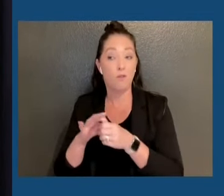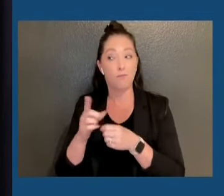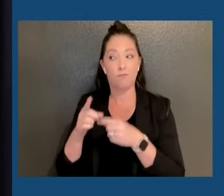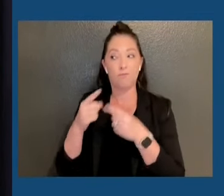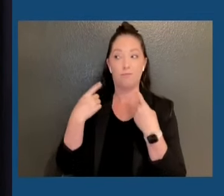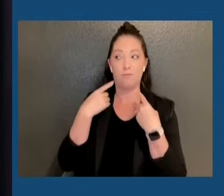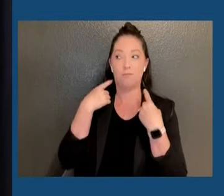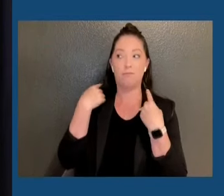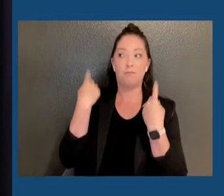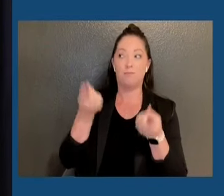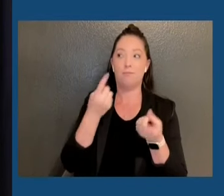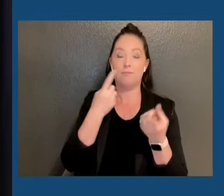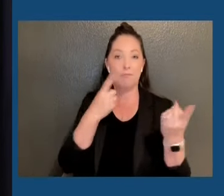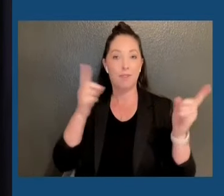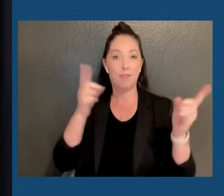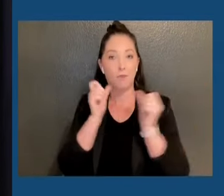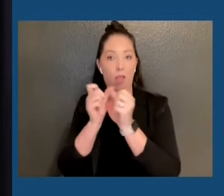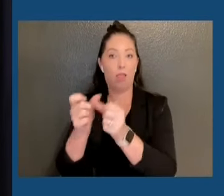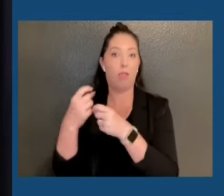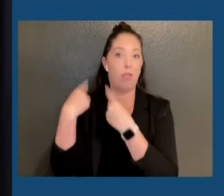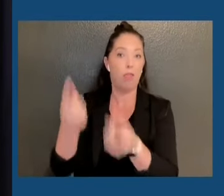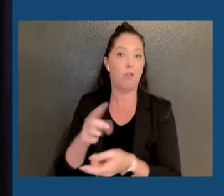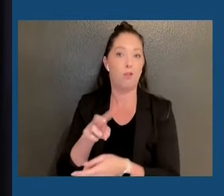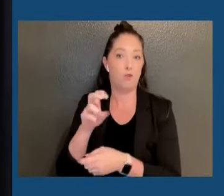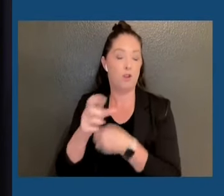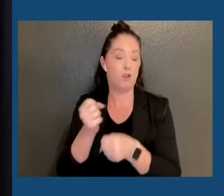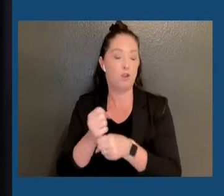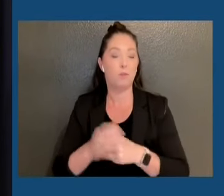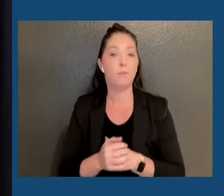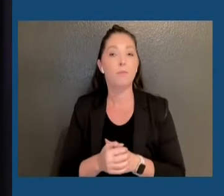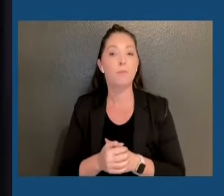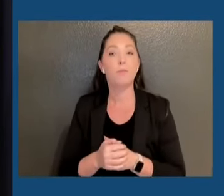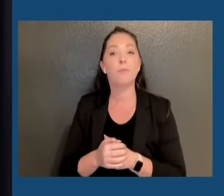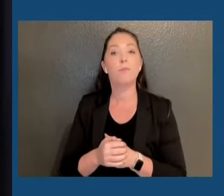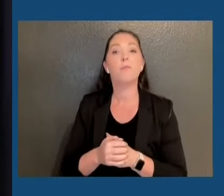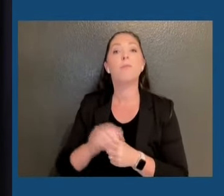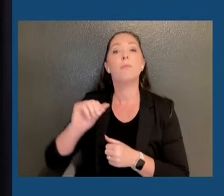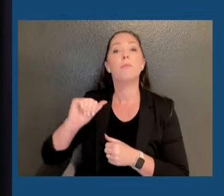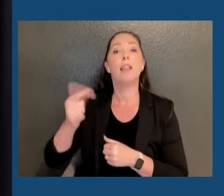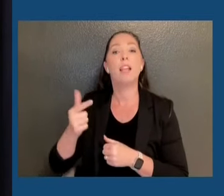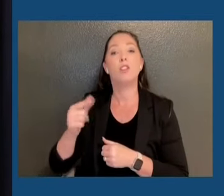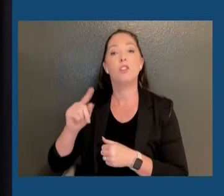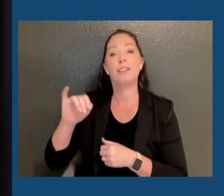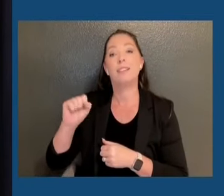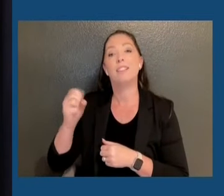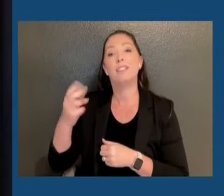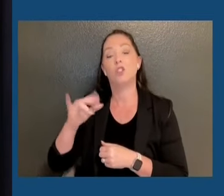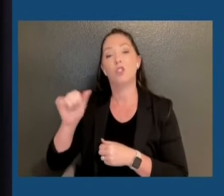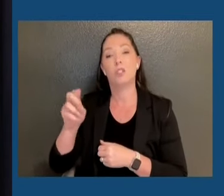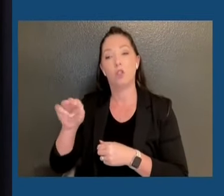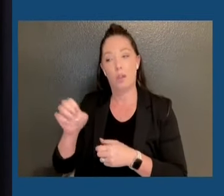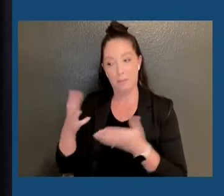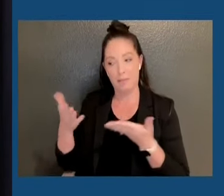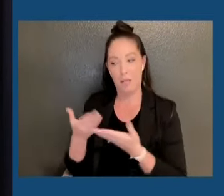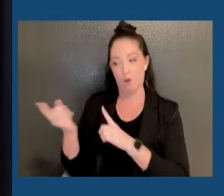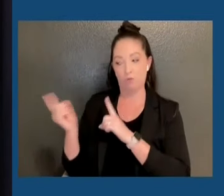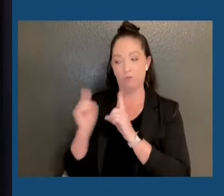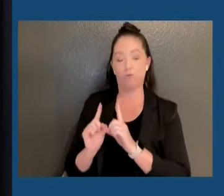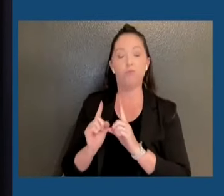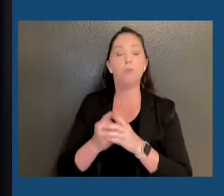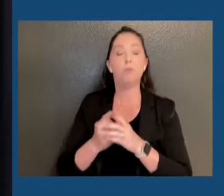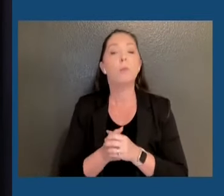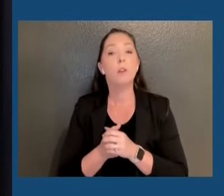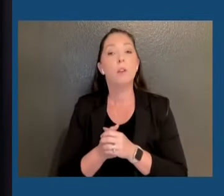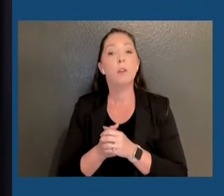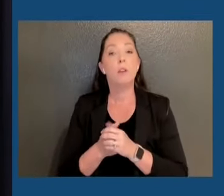joining you here today with my partner in government, Attorney General Tish James, who I'll be introducing in a couple of moments. I'm joining you here